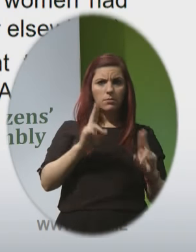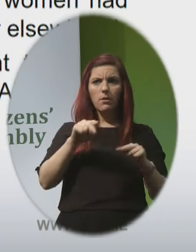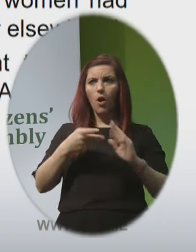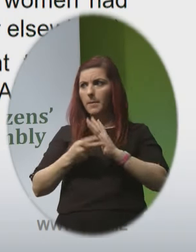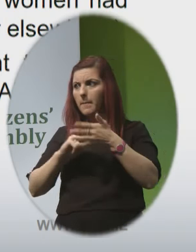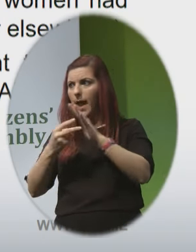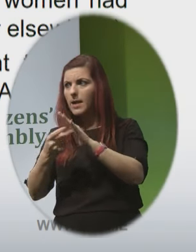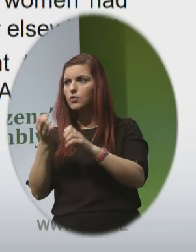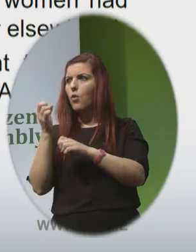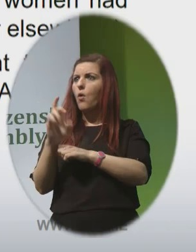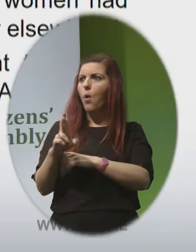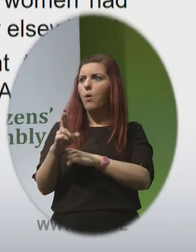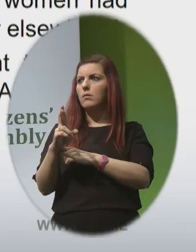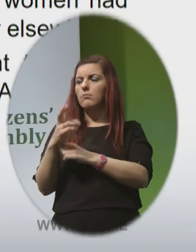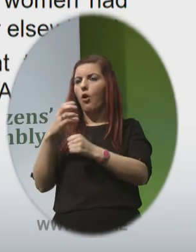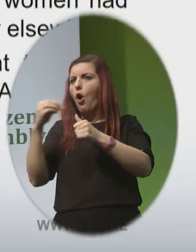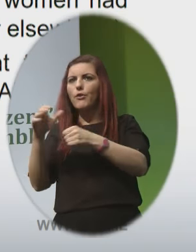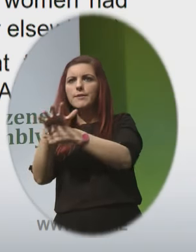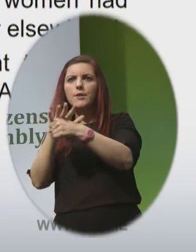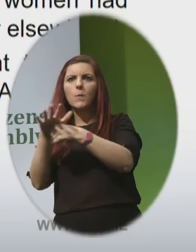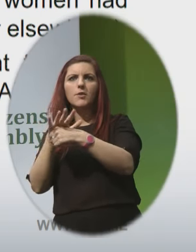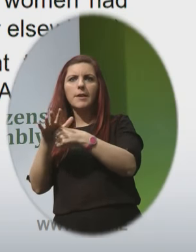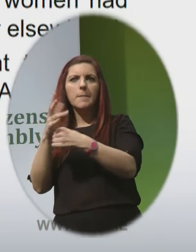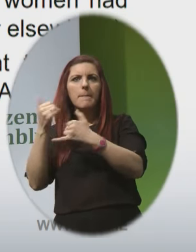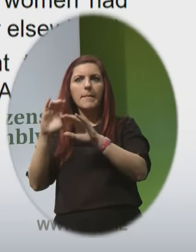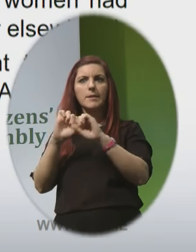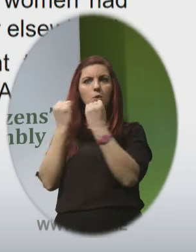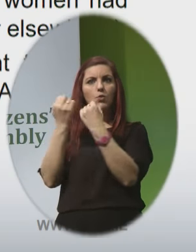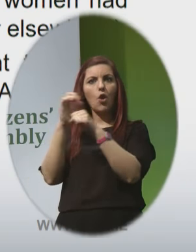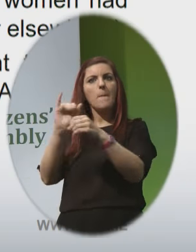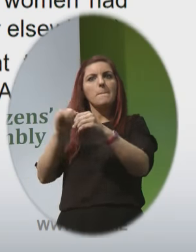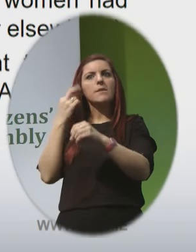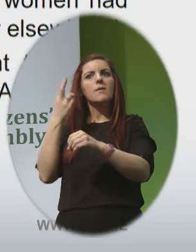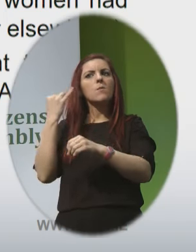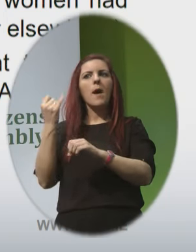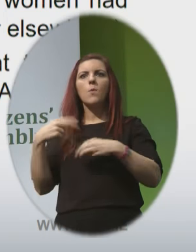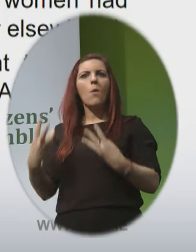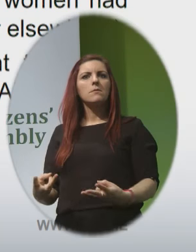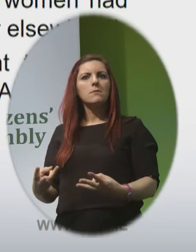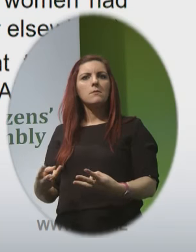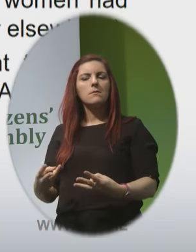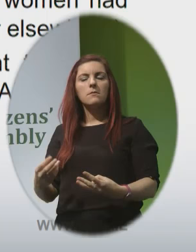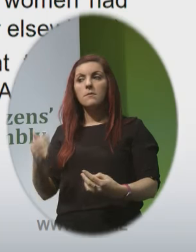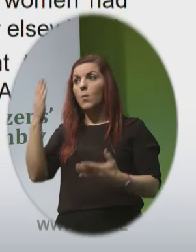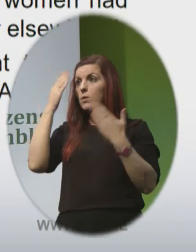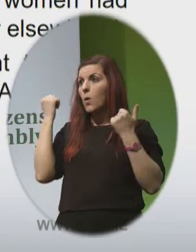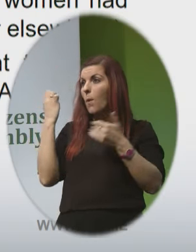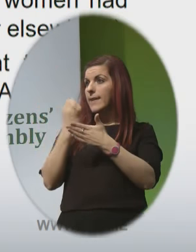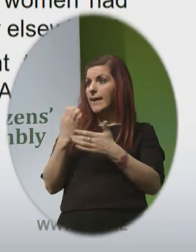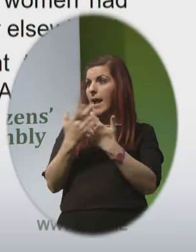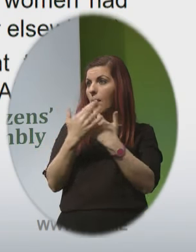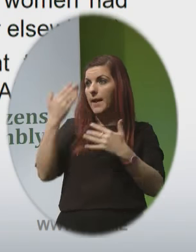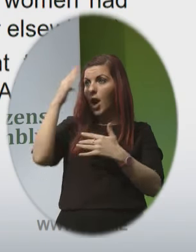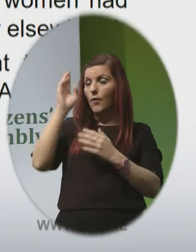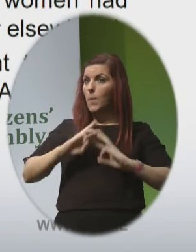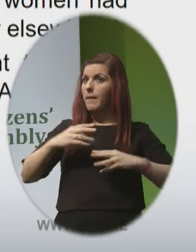a crisis because of a change in circumstances whether that be social or medical we don't know exactly how many Irish women